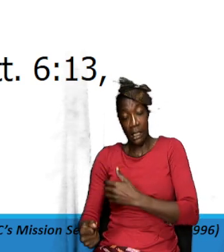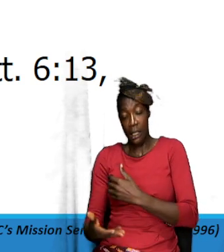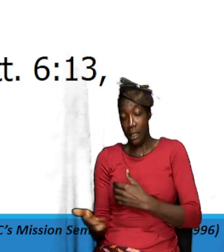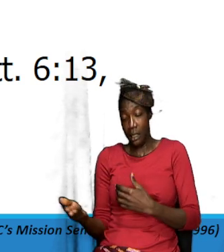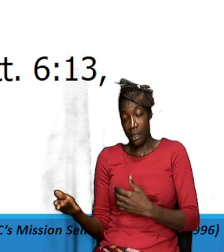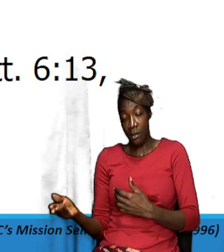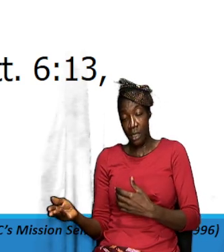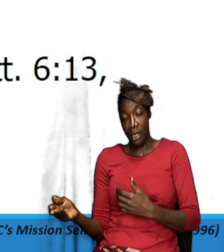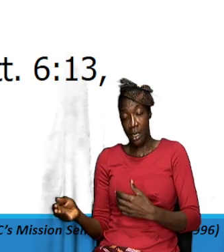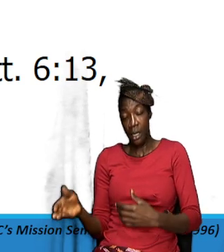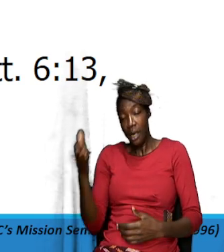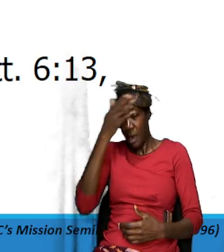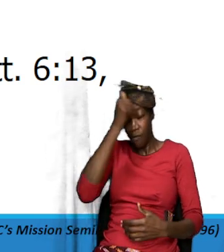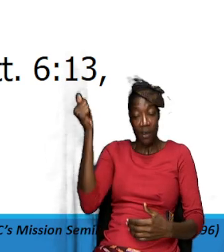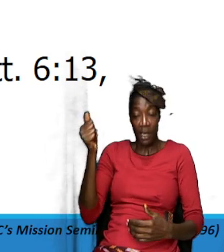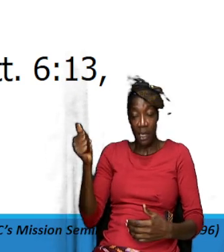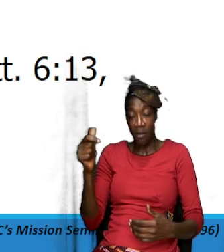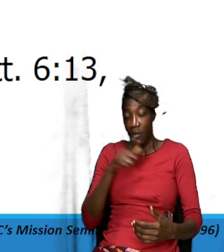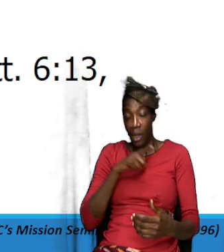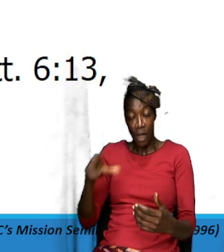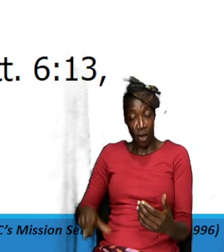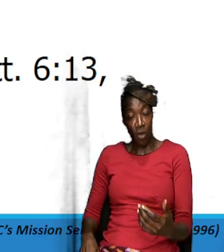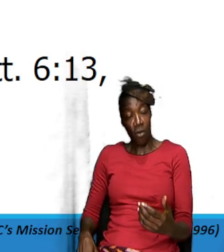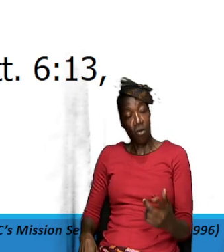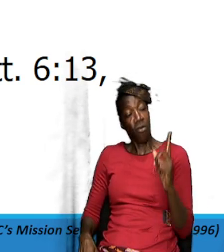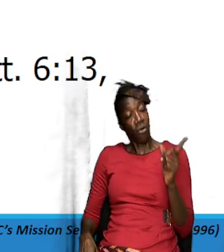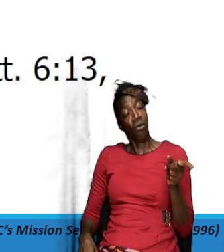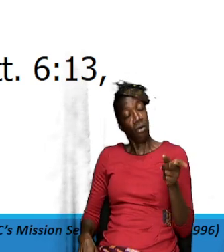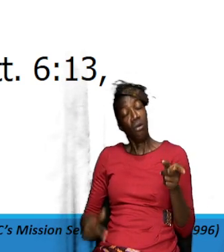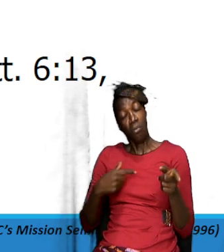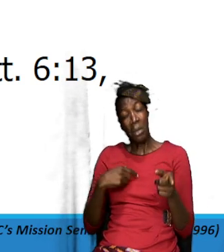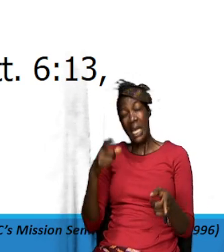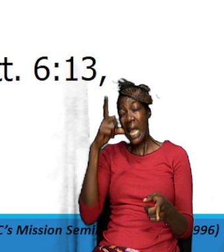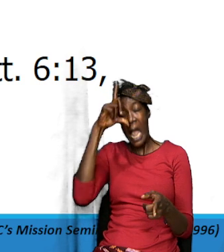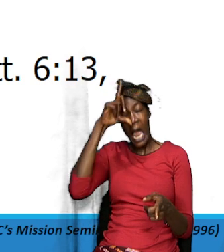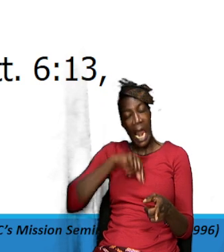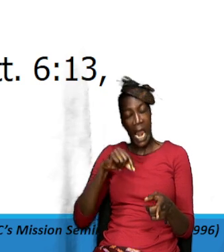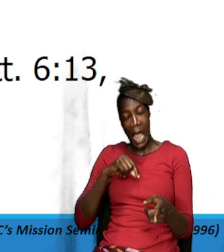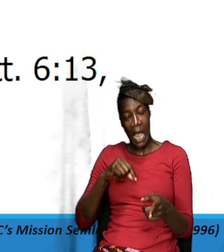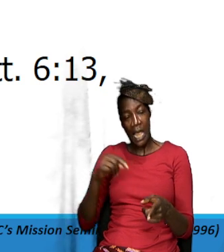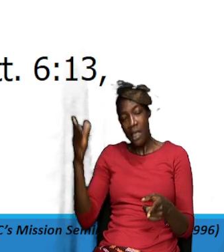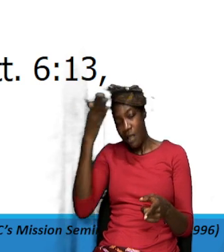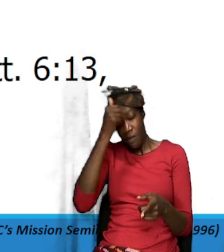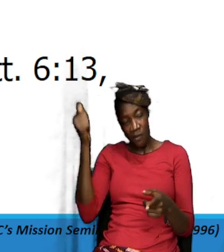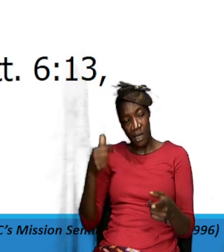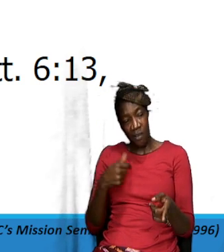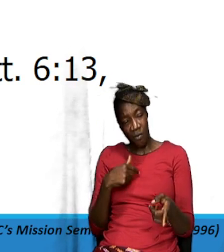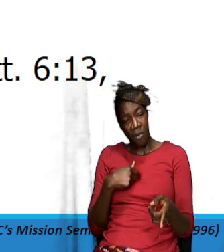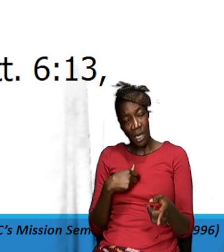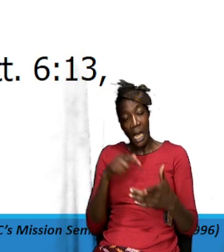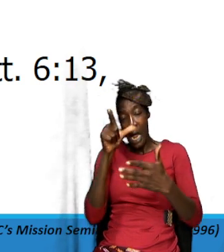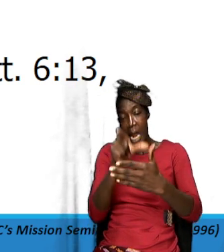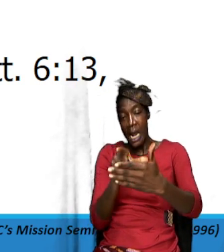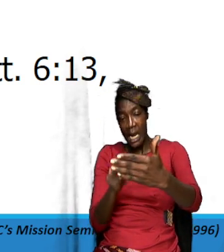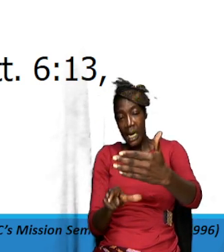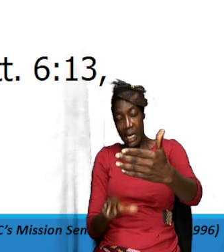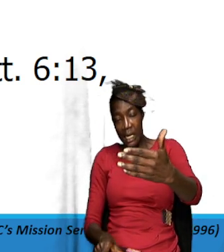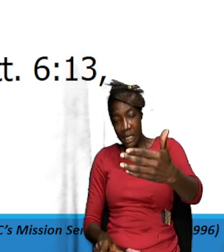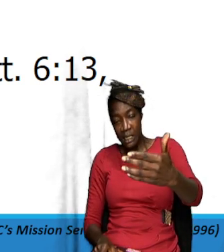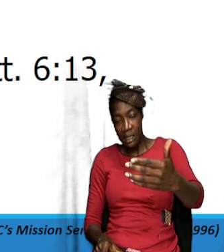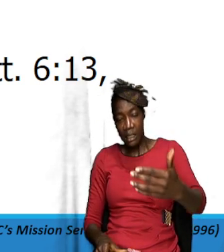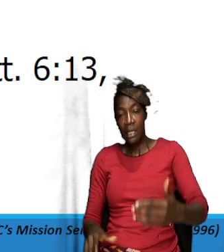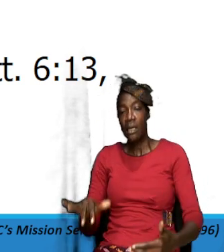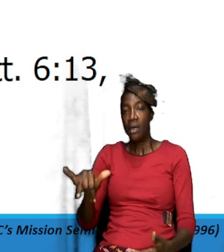forgive me Lord I told a lie and forgive me you know list them out to God and